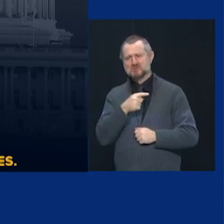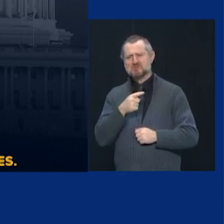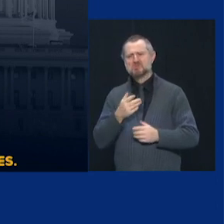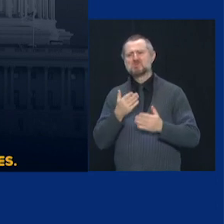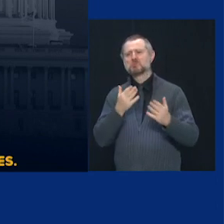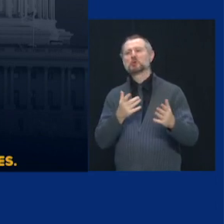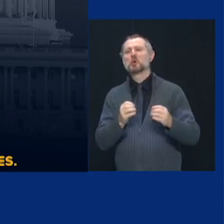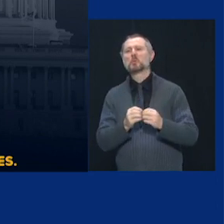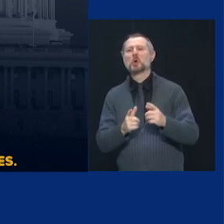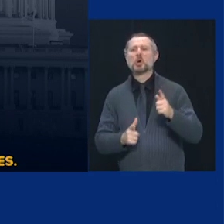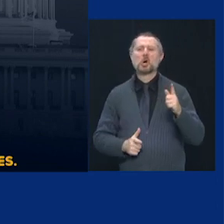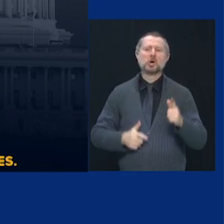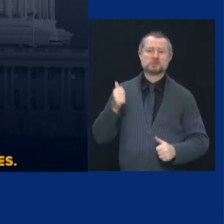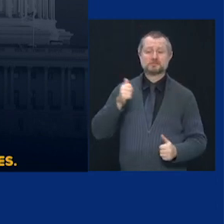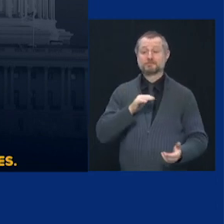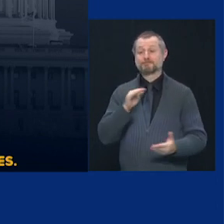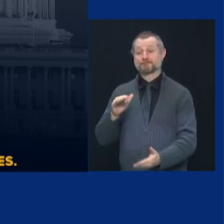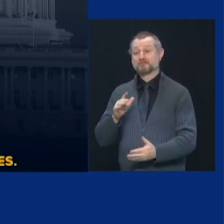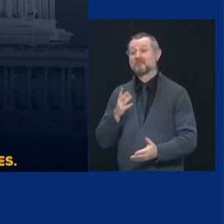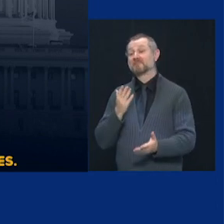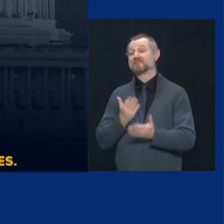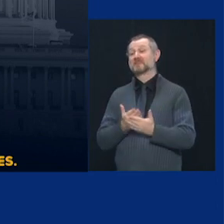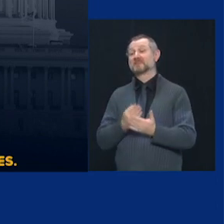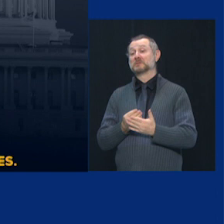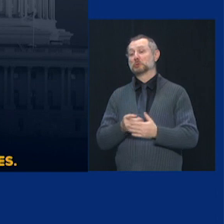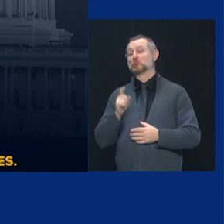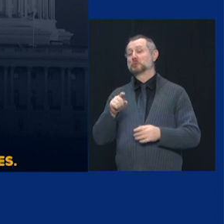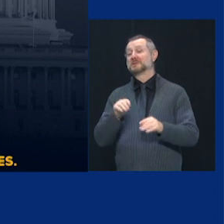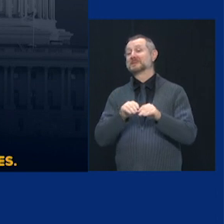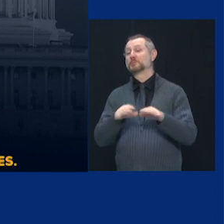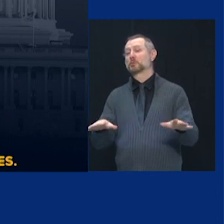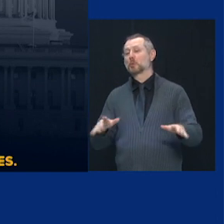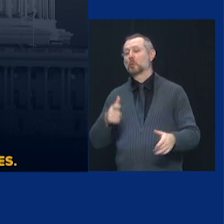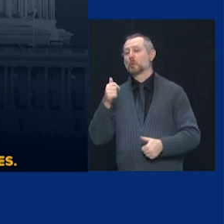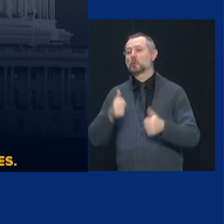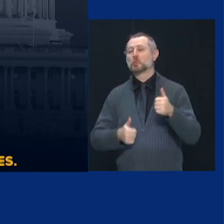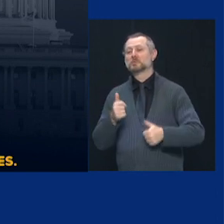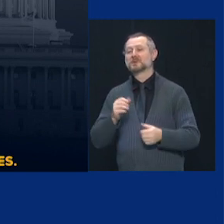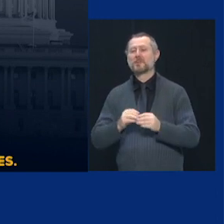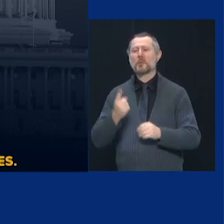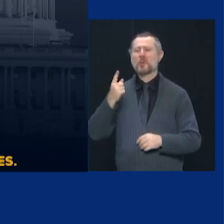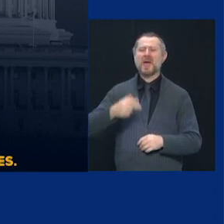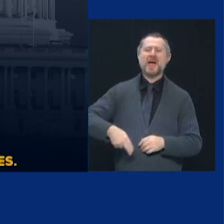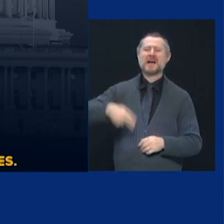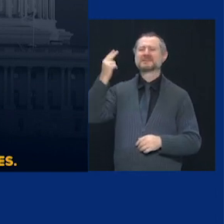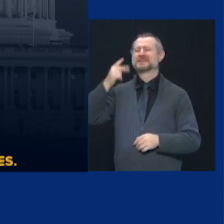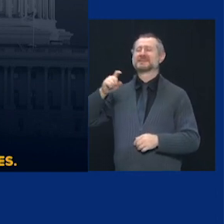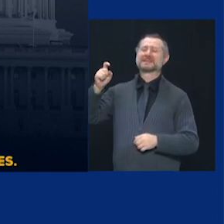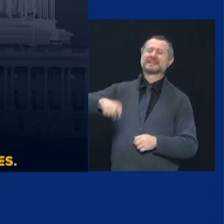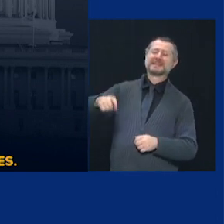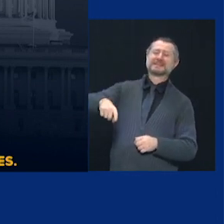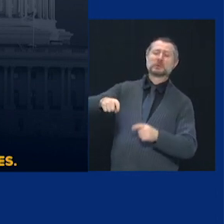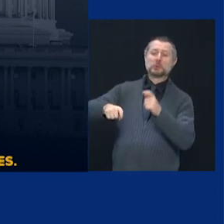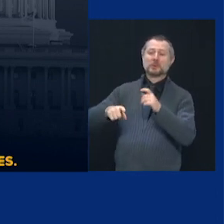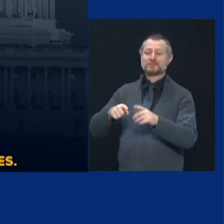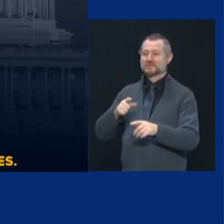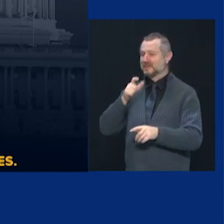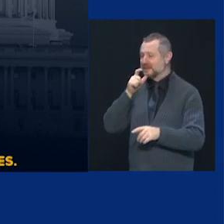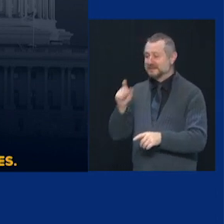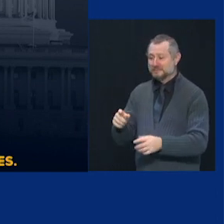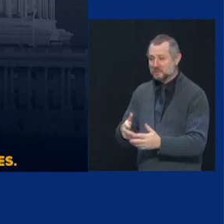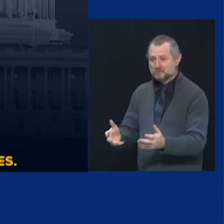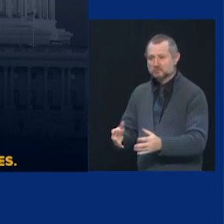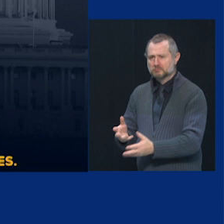funding should be distributed by need, by need, not by politics. The